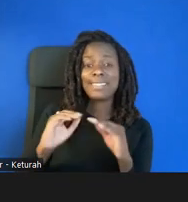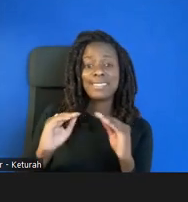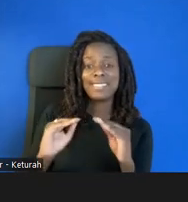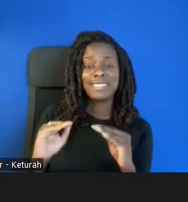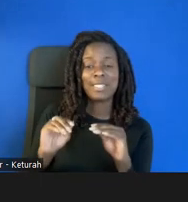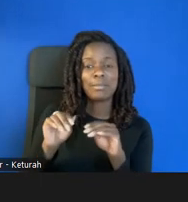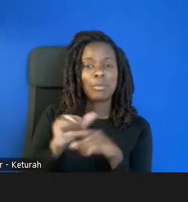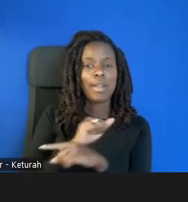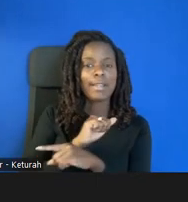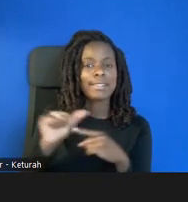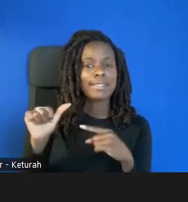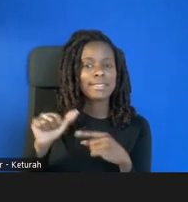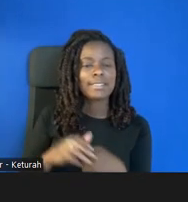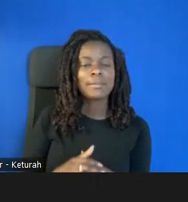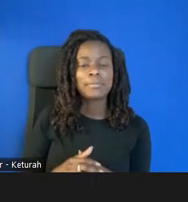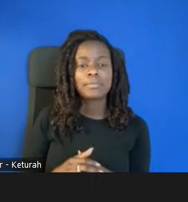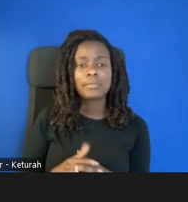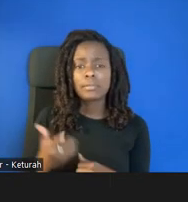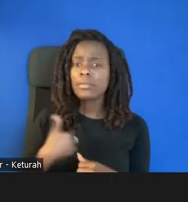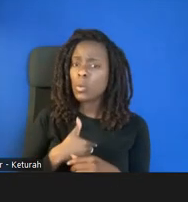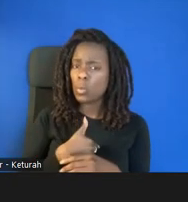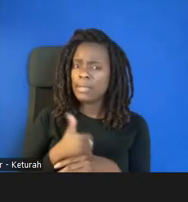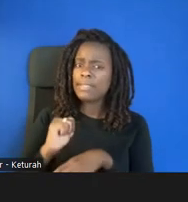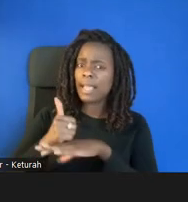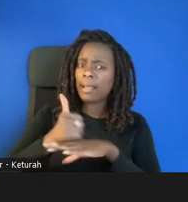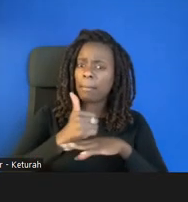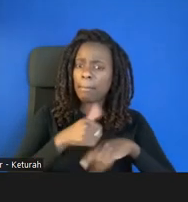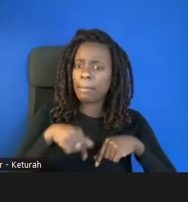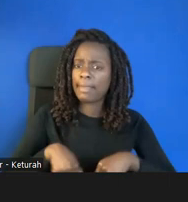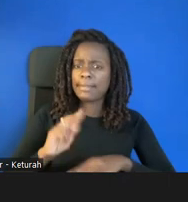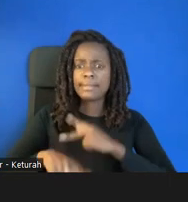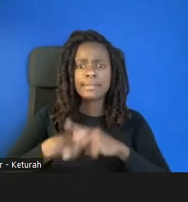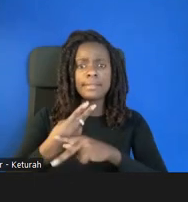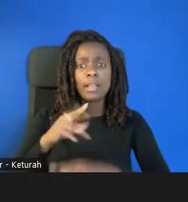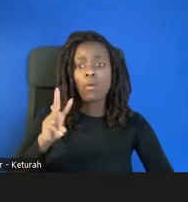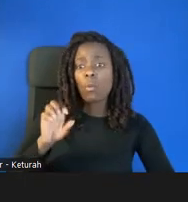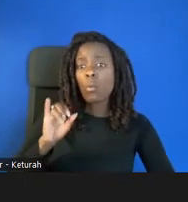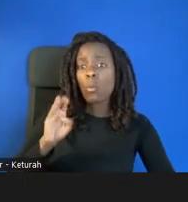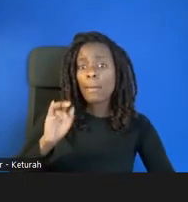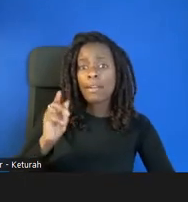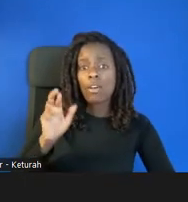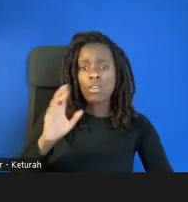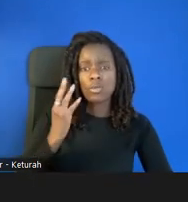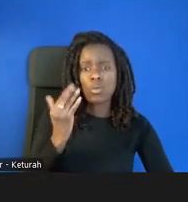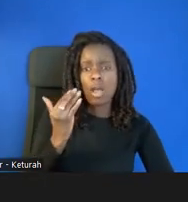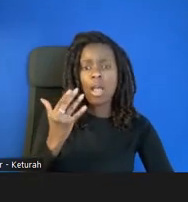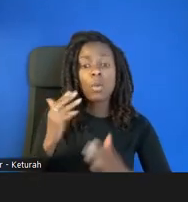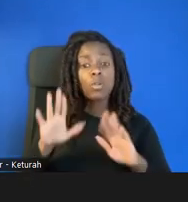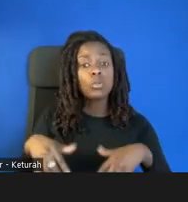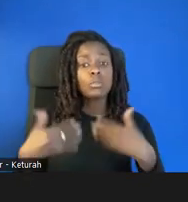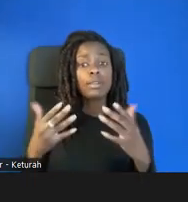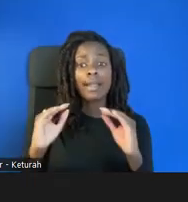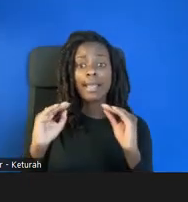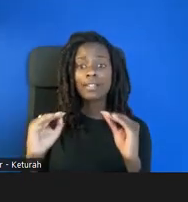So the reason why we have put together these webinars is because with that in mind is we want to equip educators